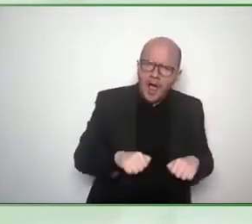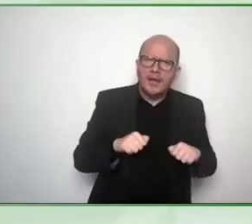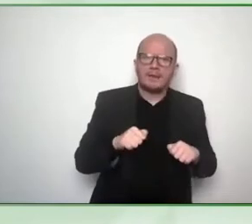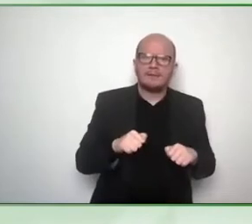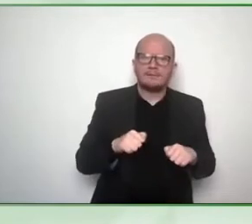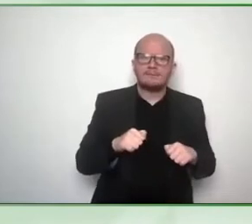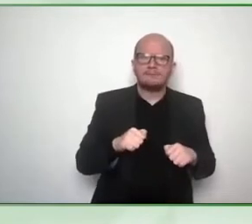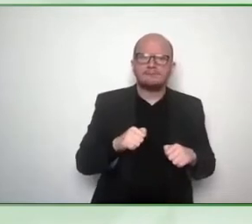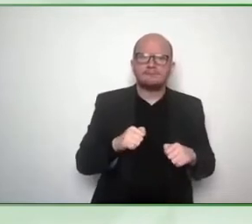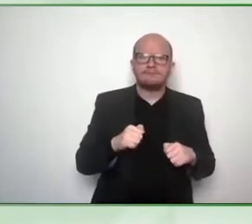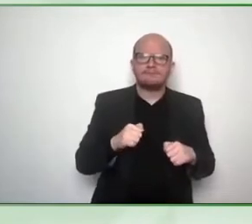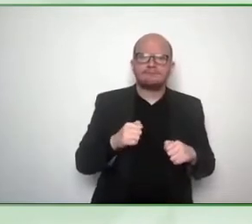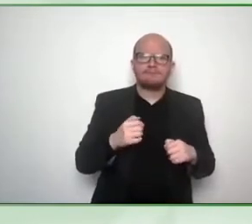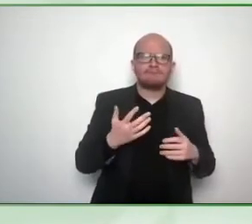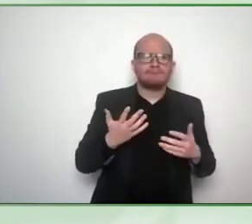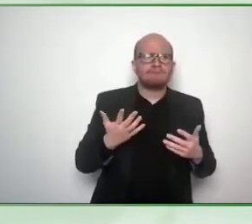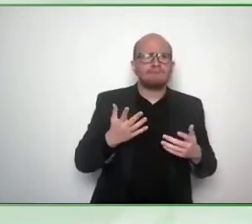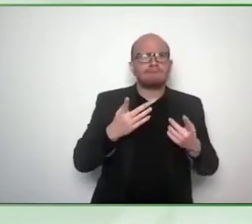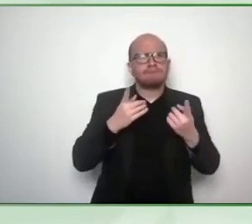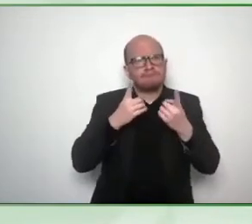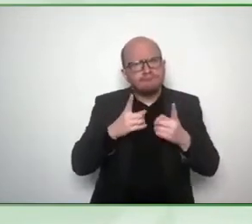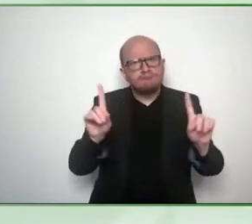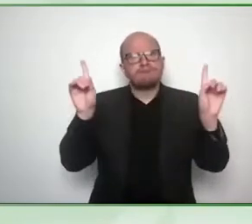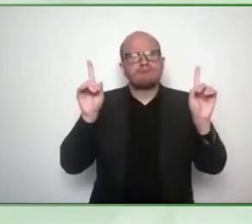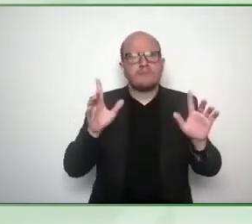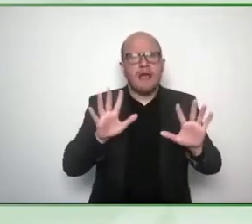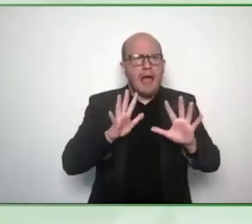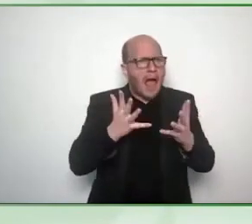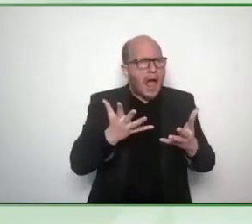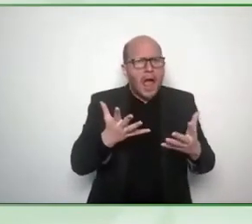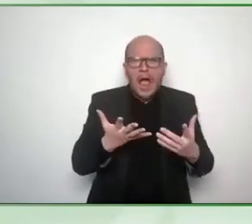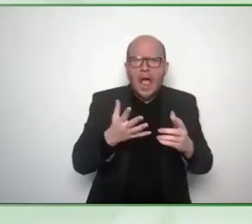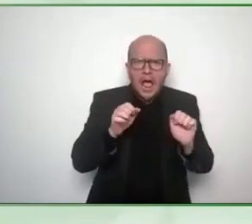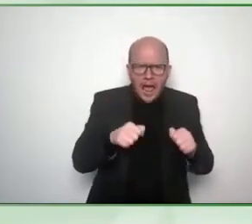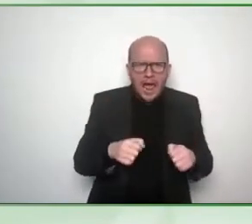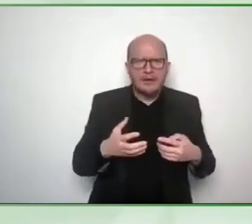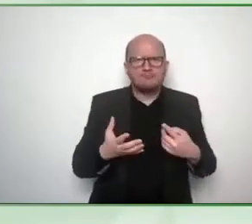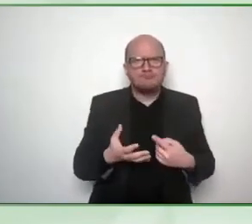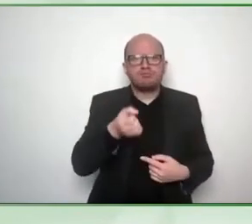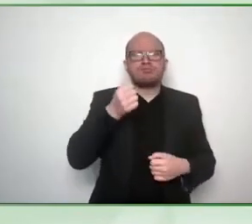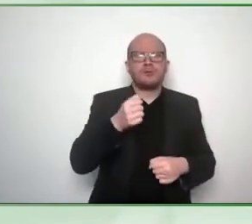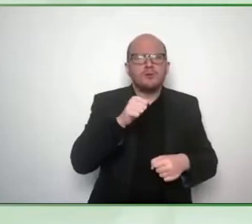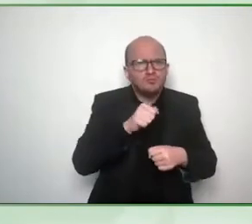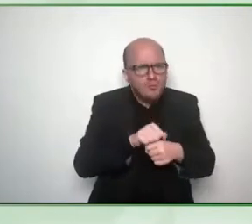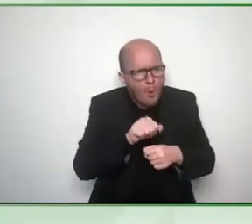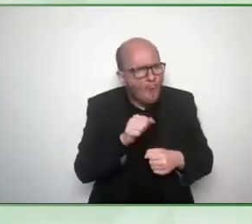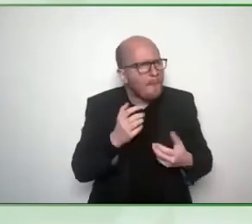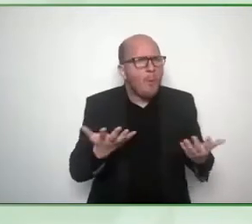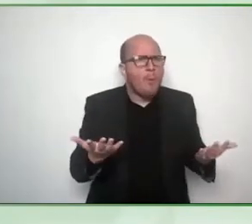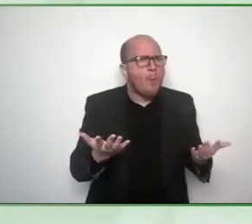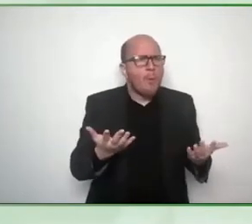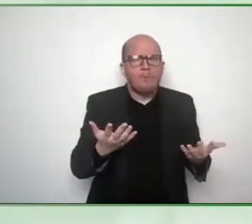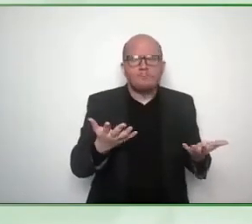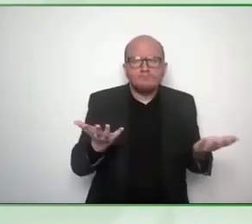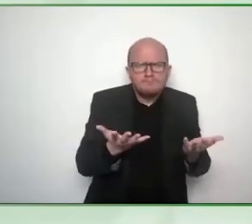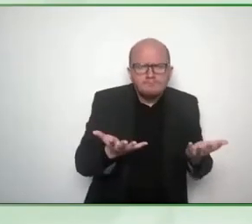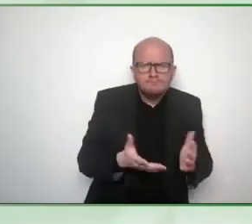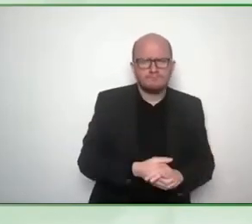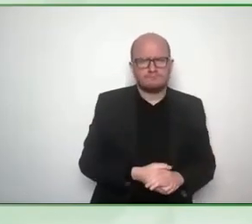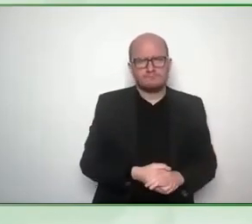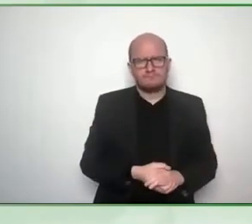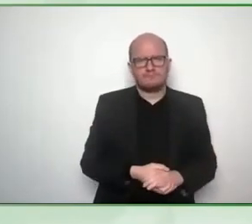themselves out there in the job market related always to to what we are talking i think uh there's two things that come to mind